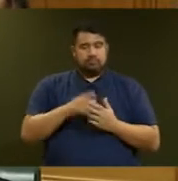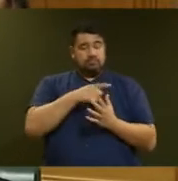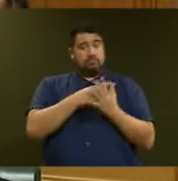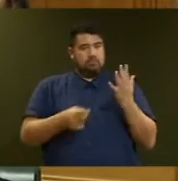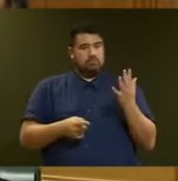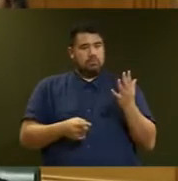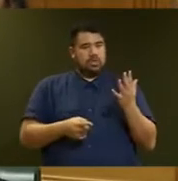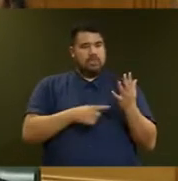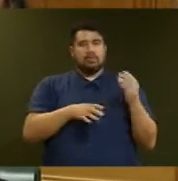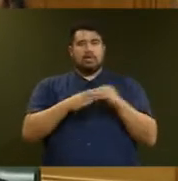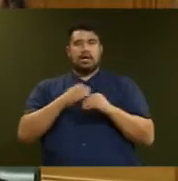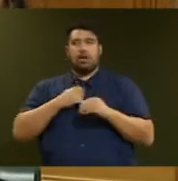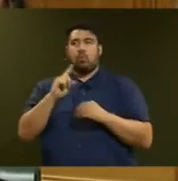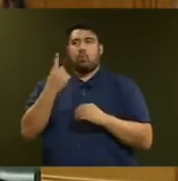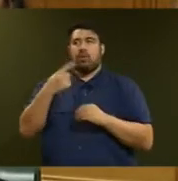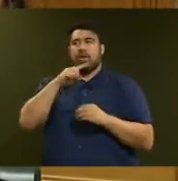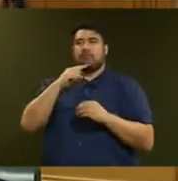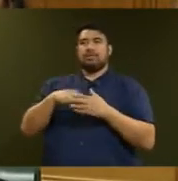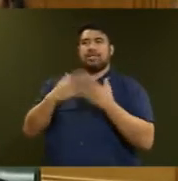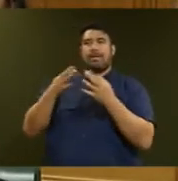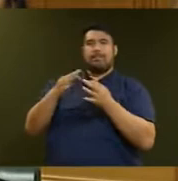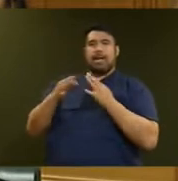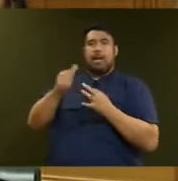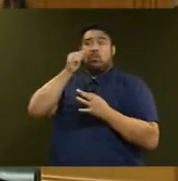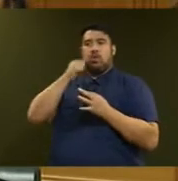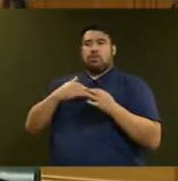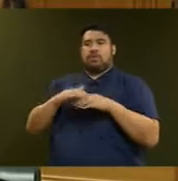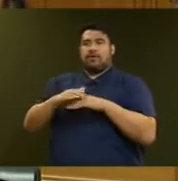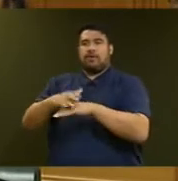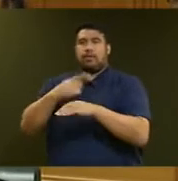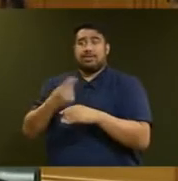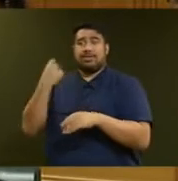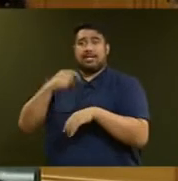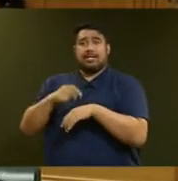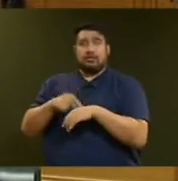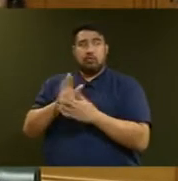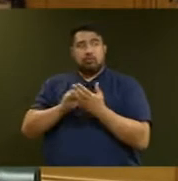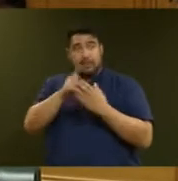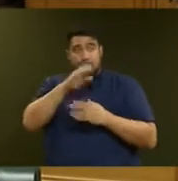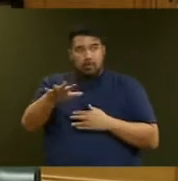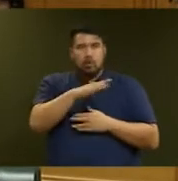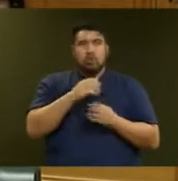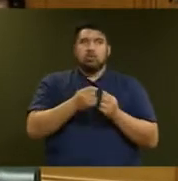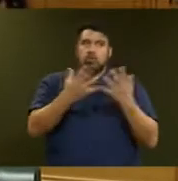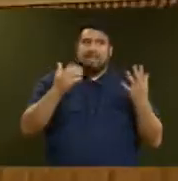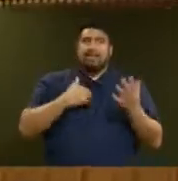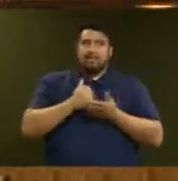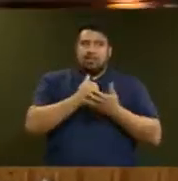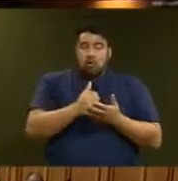100 day plan because far too many New Zealanders were in need of support. This Government is committed to action.